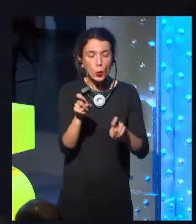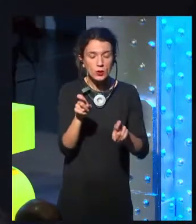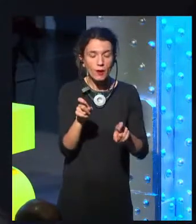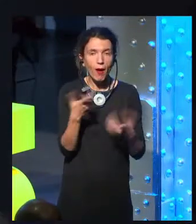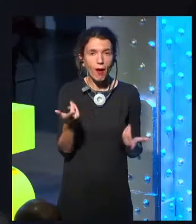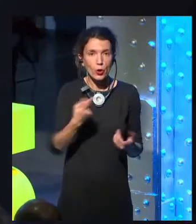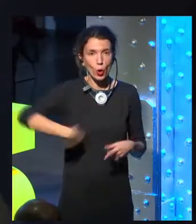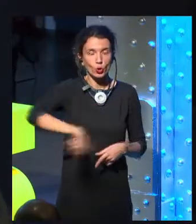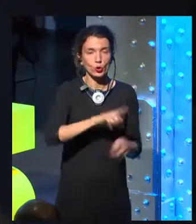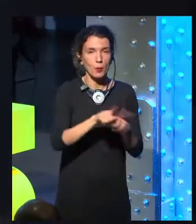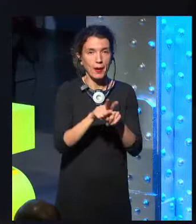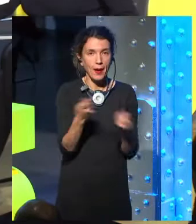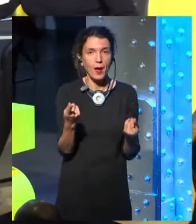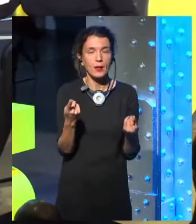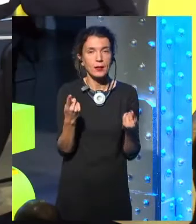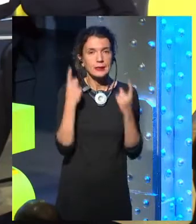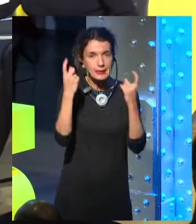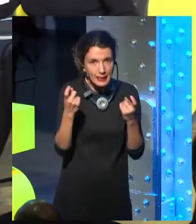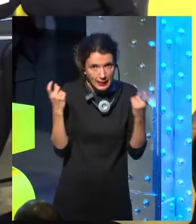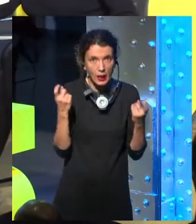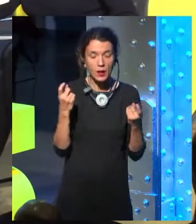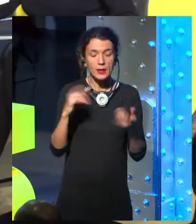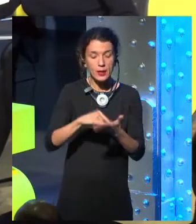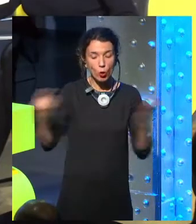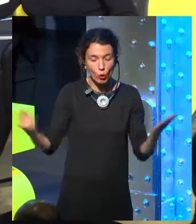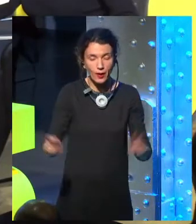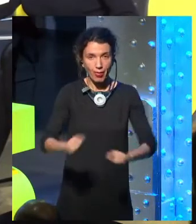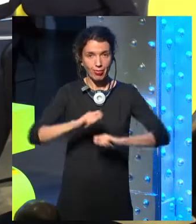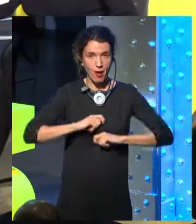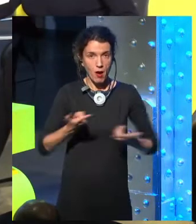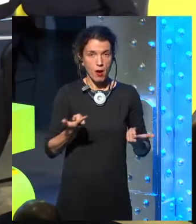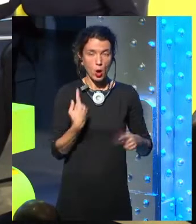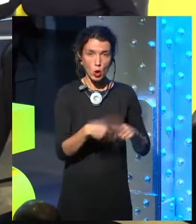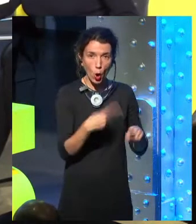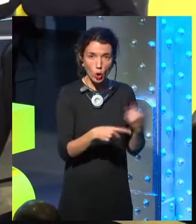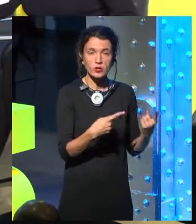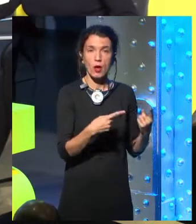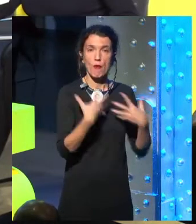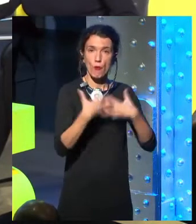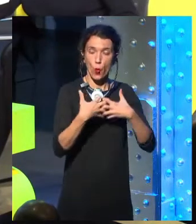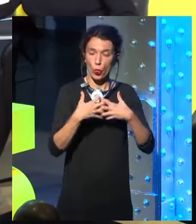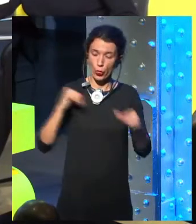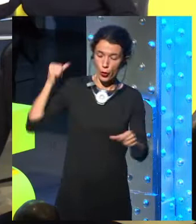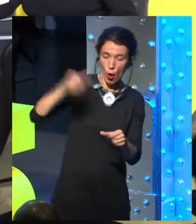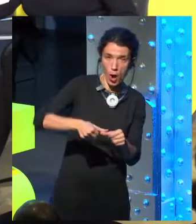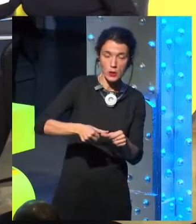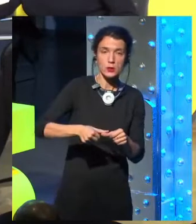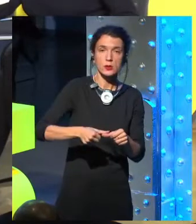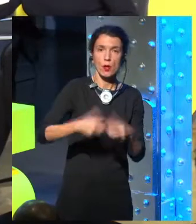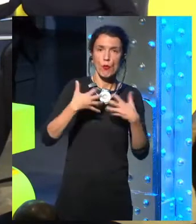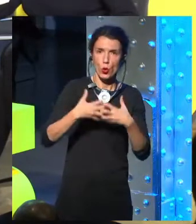that have worked with us for the last 2,000, 4,000, 8,000 years on biodynamic planting,